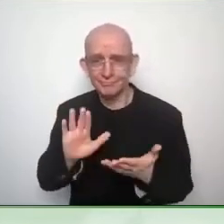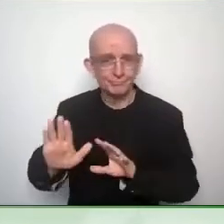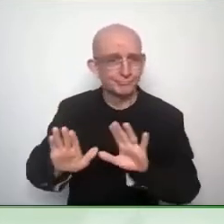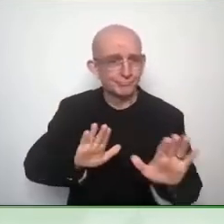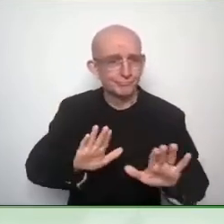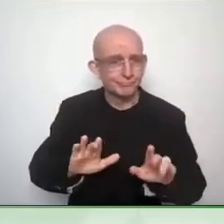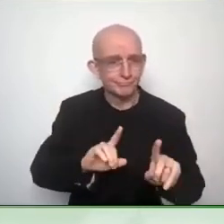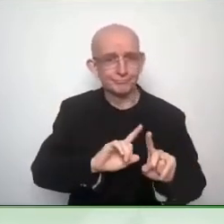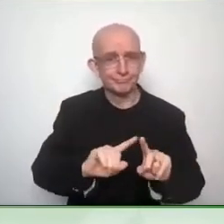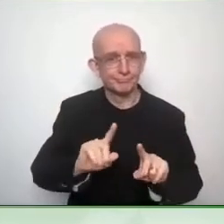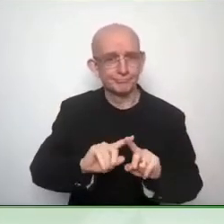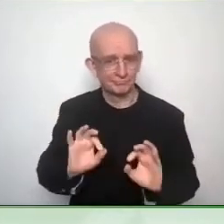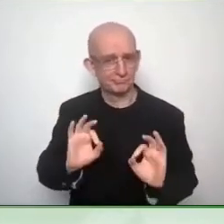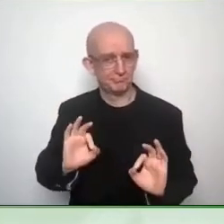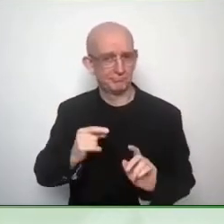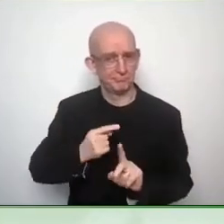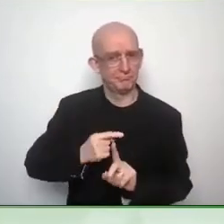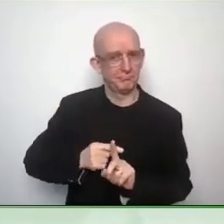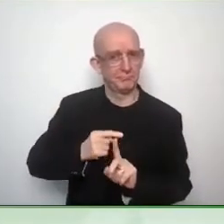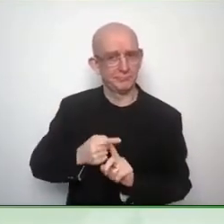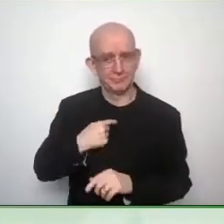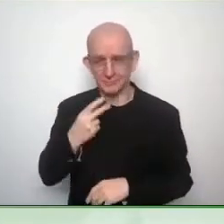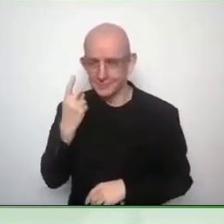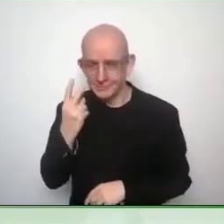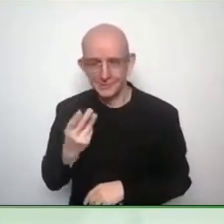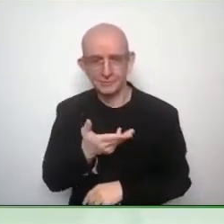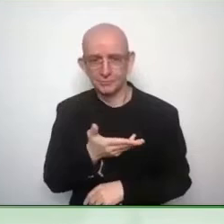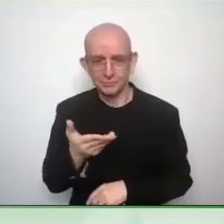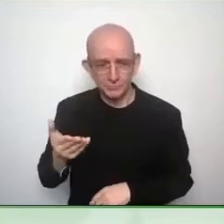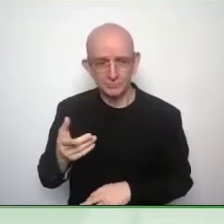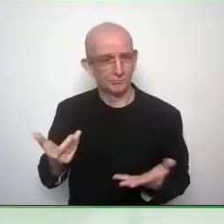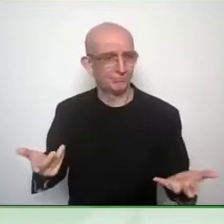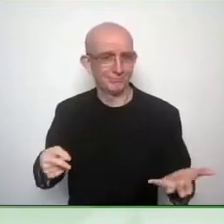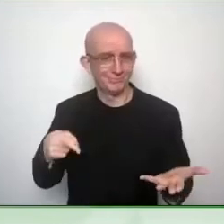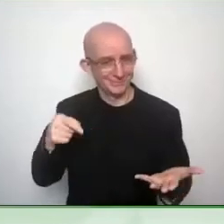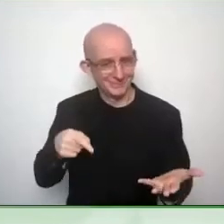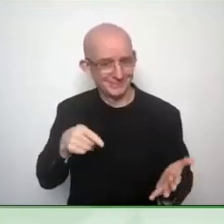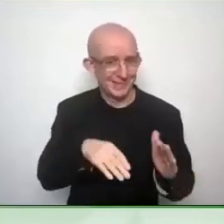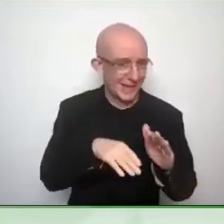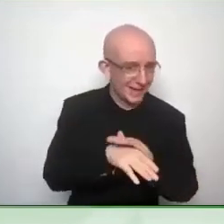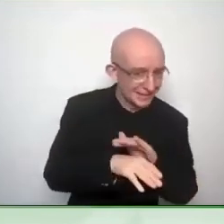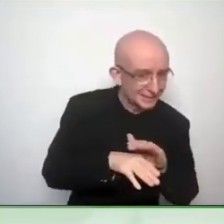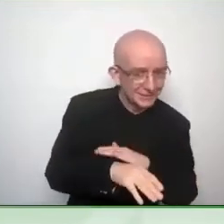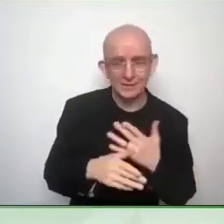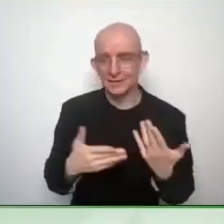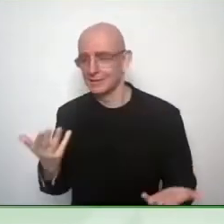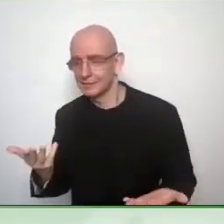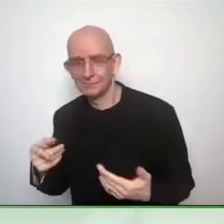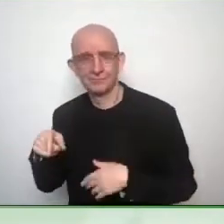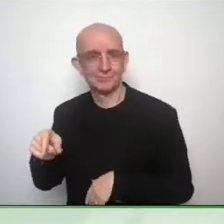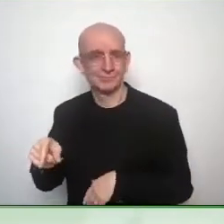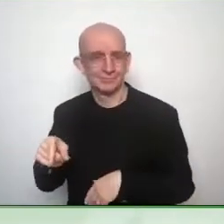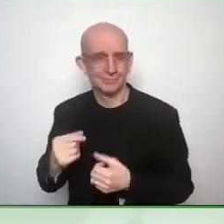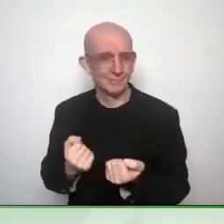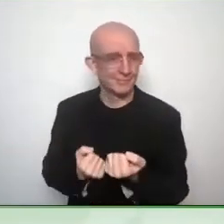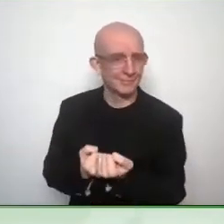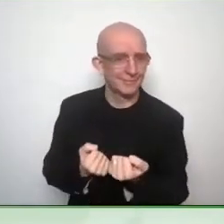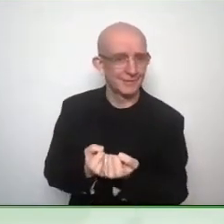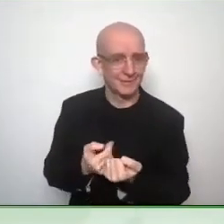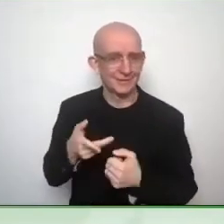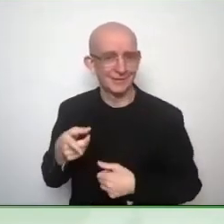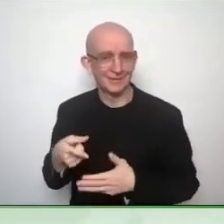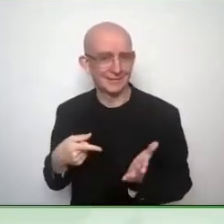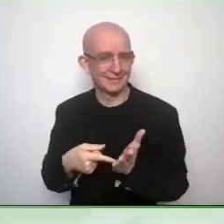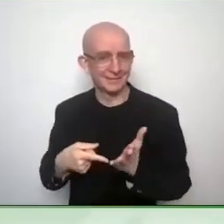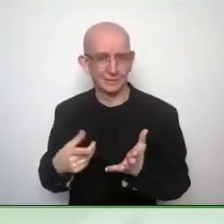much progress is made all through the world. We've increasingly also countries where